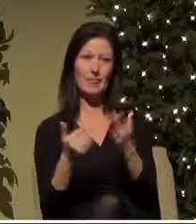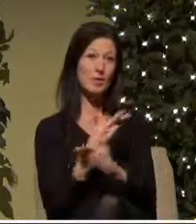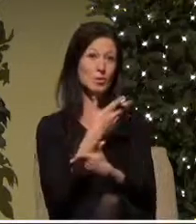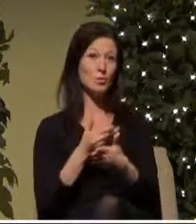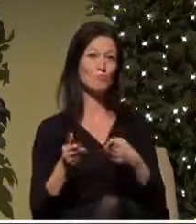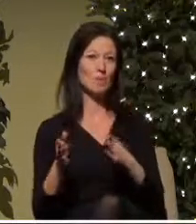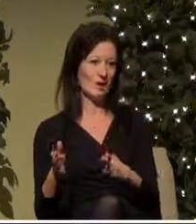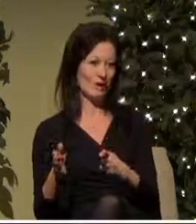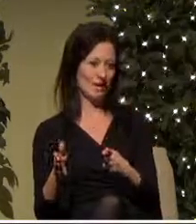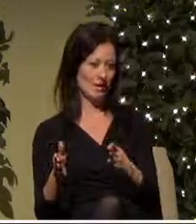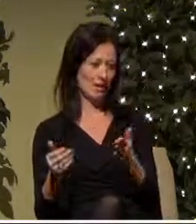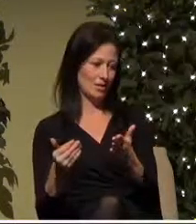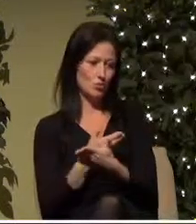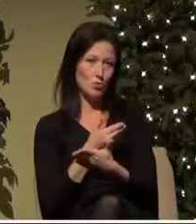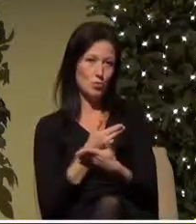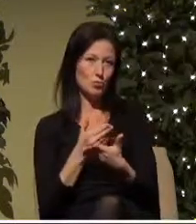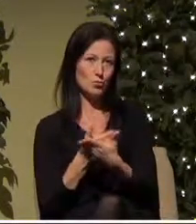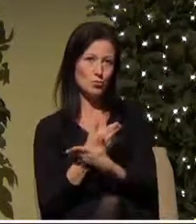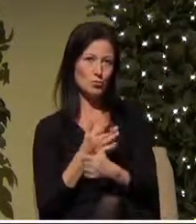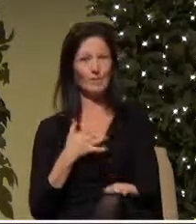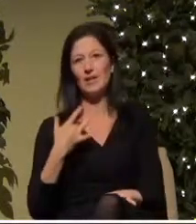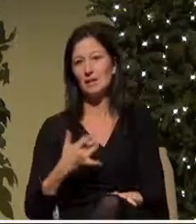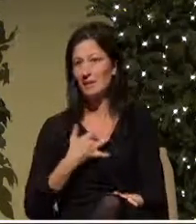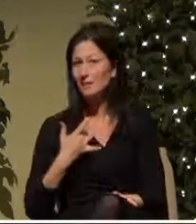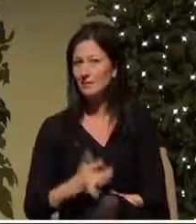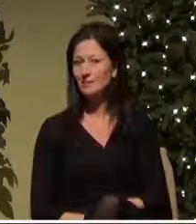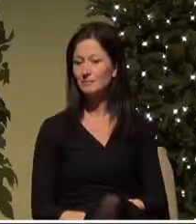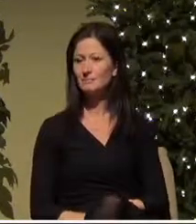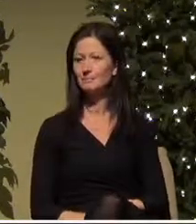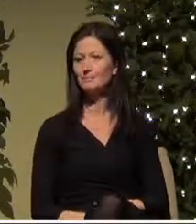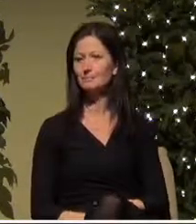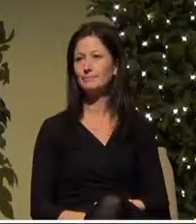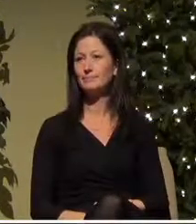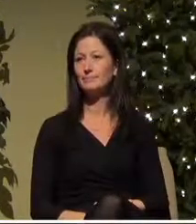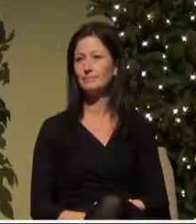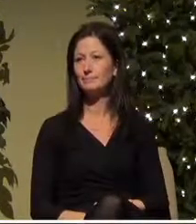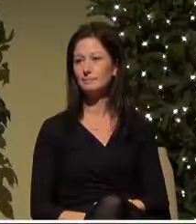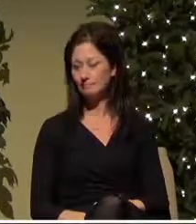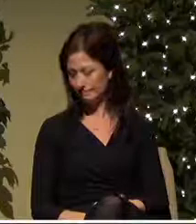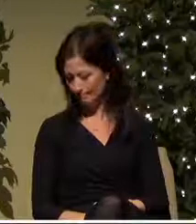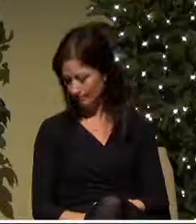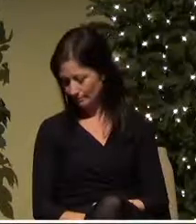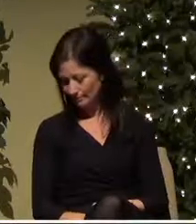we can see this terribly lonely Christmas story in a fresh way